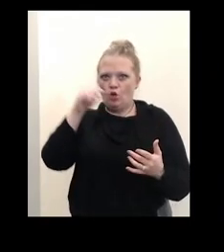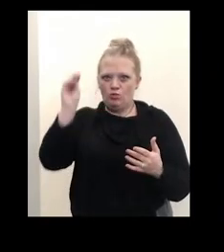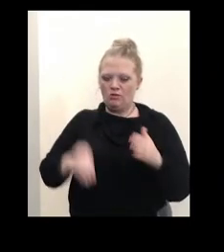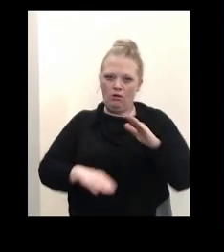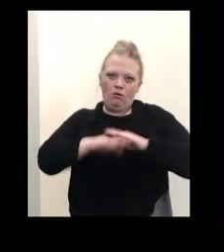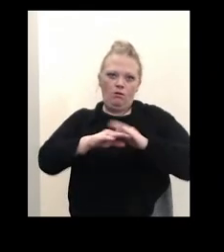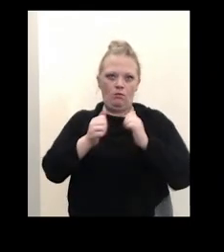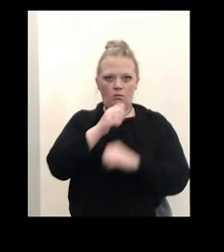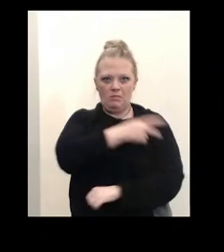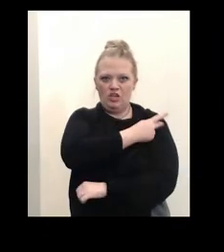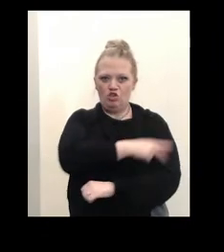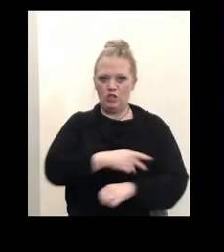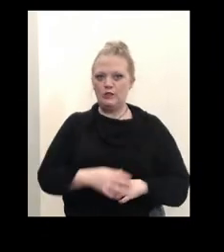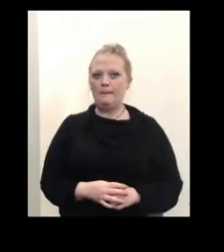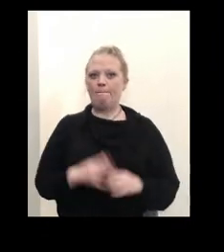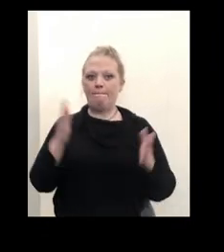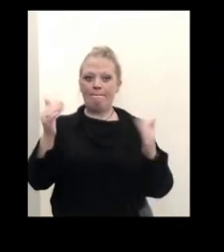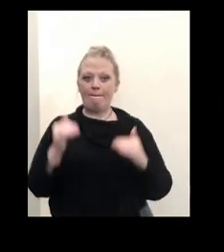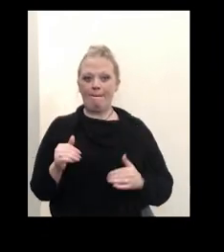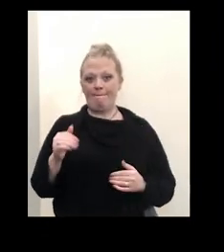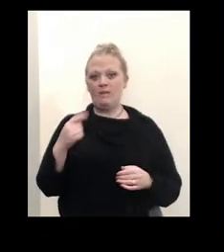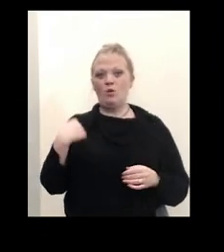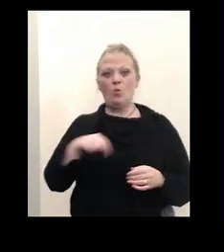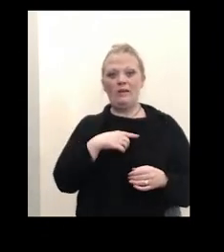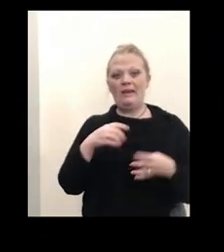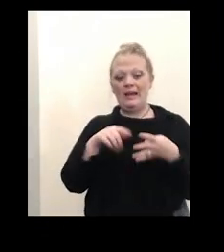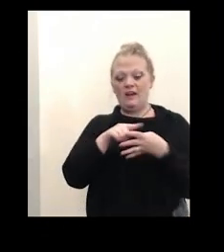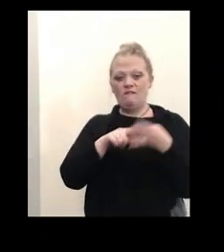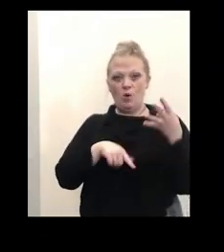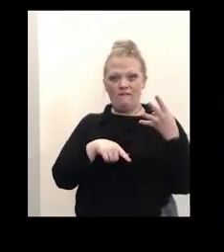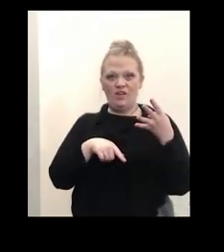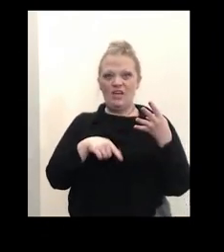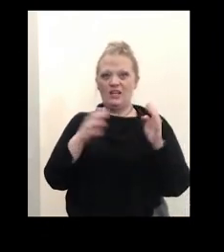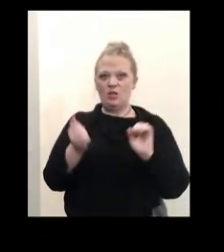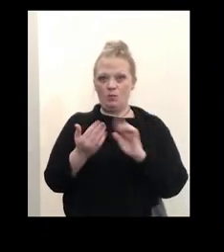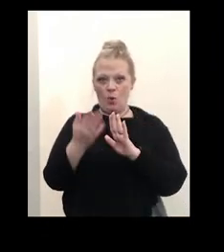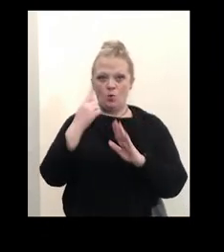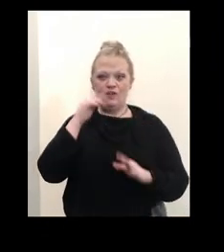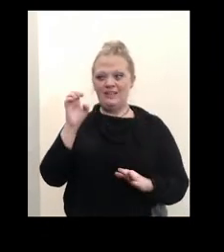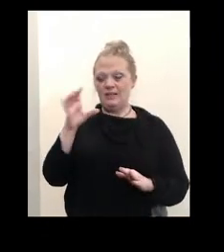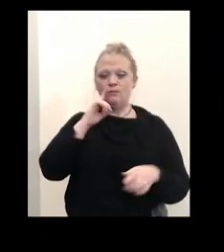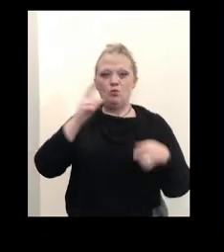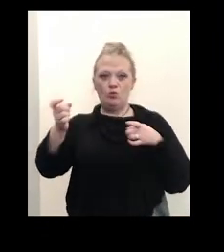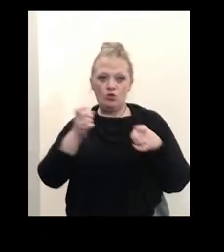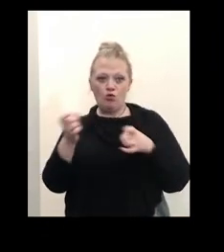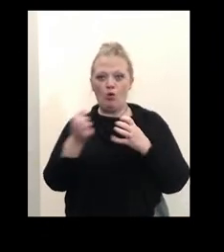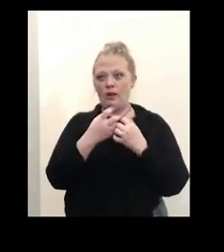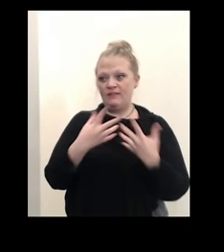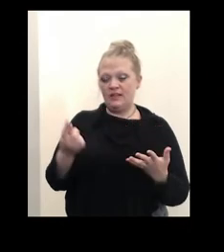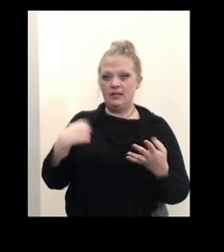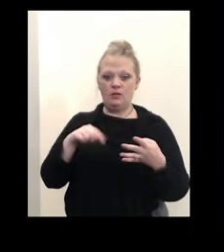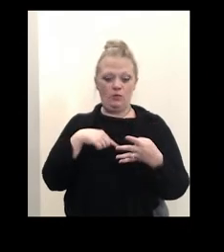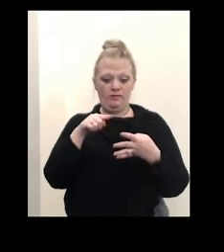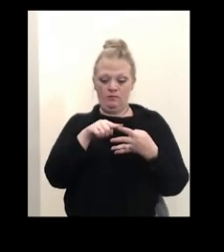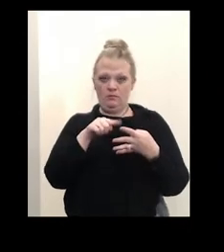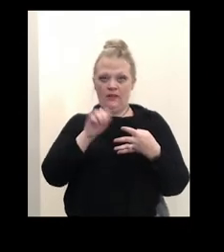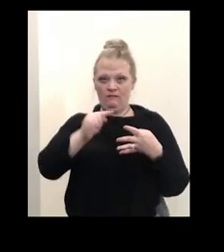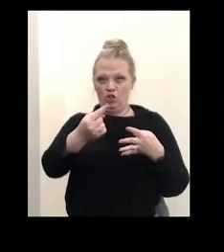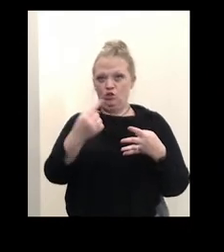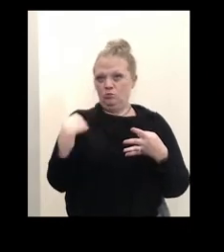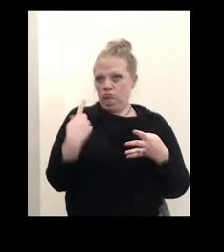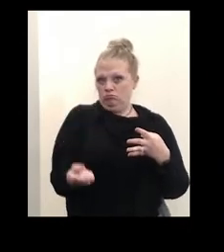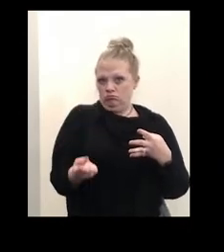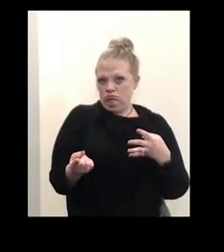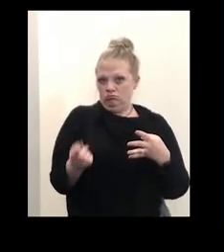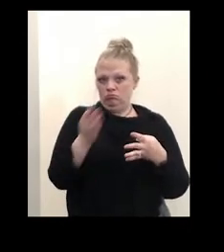Now, Erie County implemented a four-phase approach to reduce cases and control hospital capacity. Of course, we've been in phase one, and we have phase two, which would be a